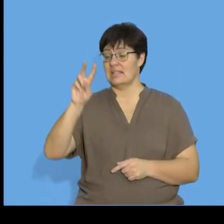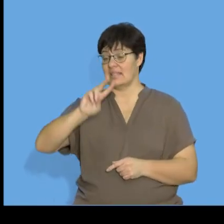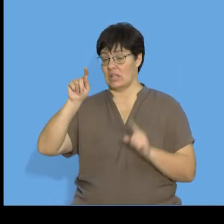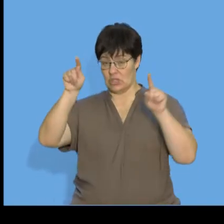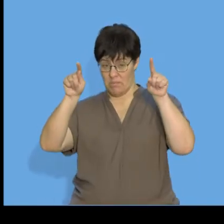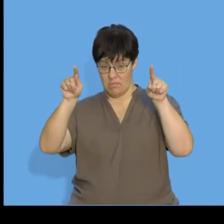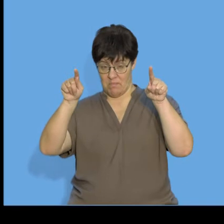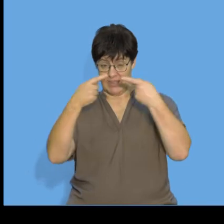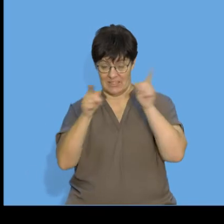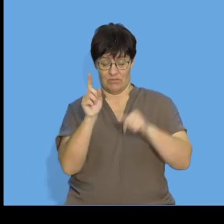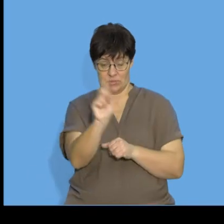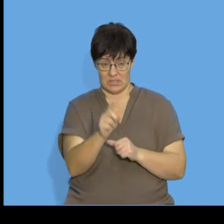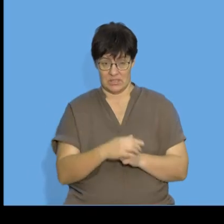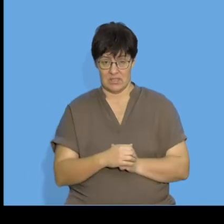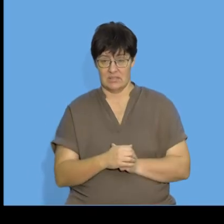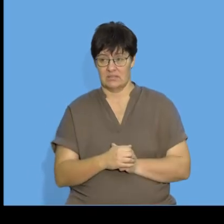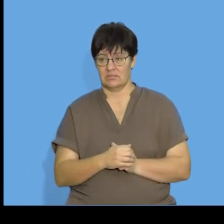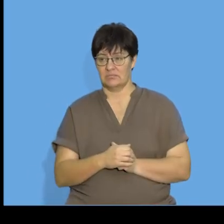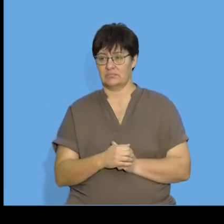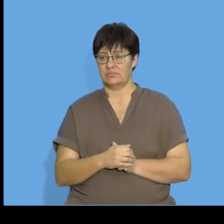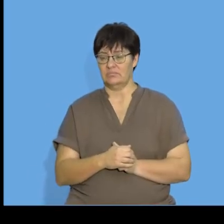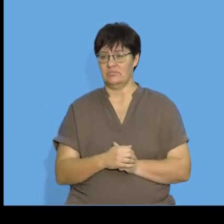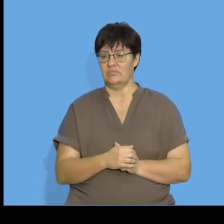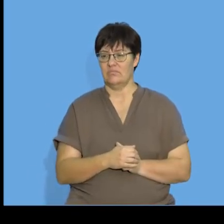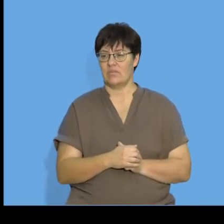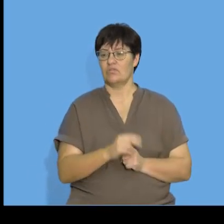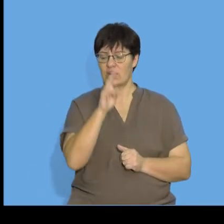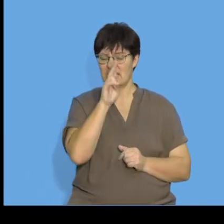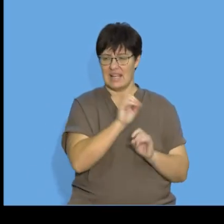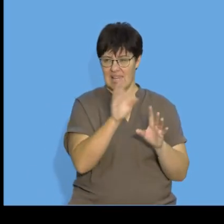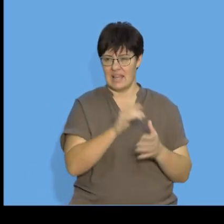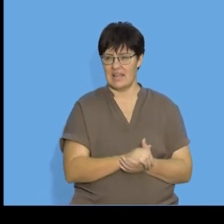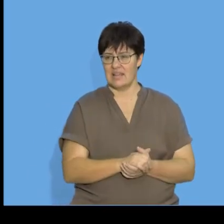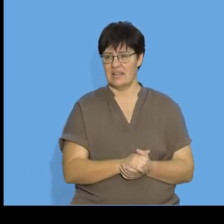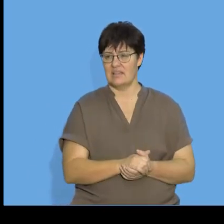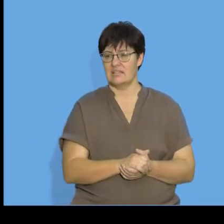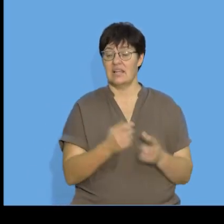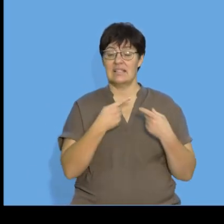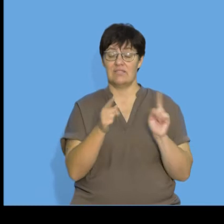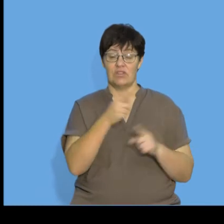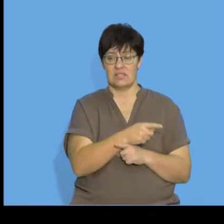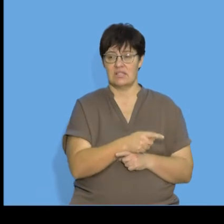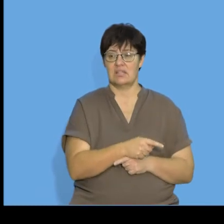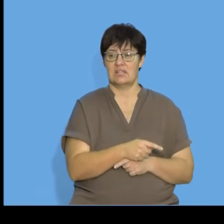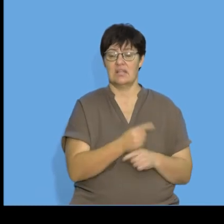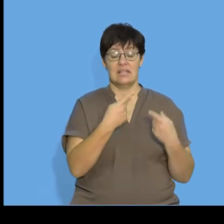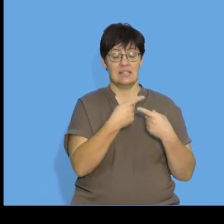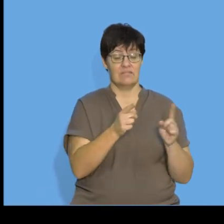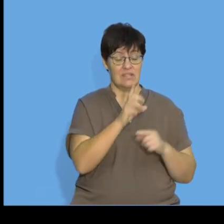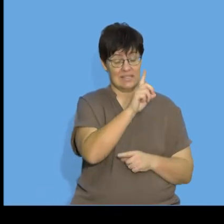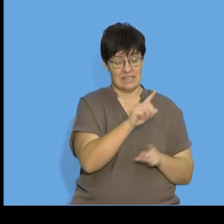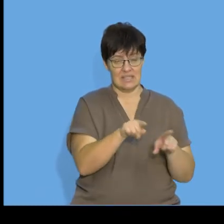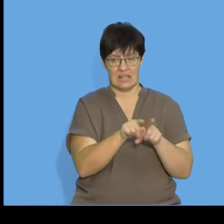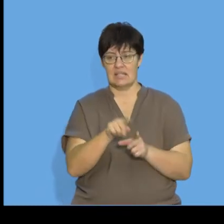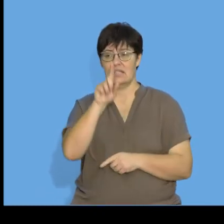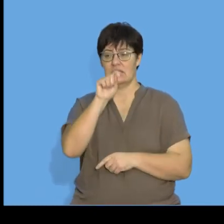and the second term, I'm just going to write it down for everyone so you can see the difference would be equal to term two